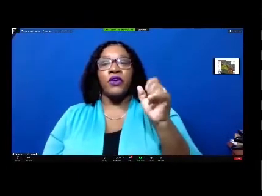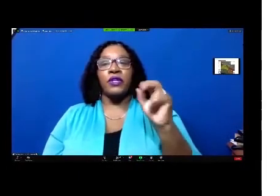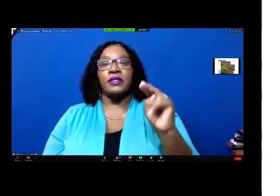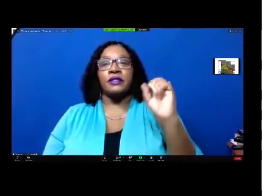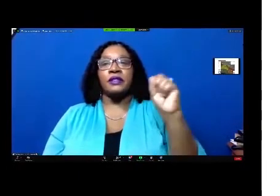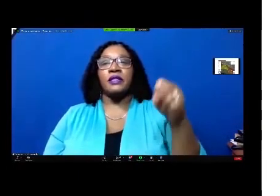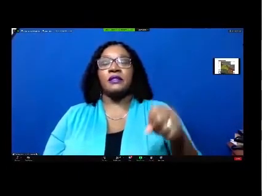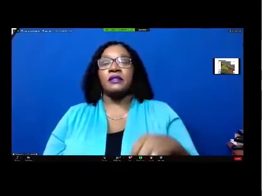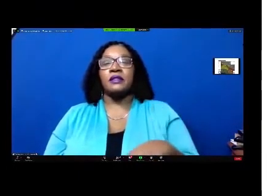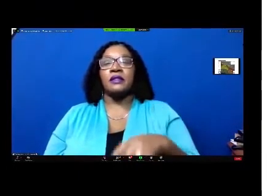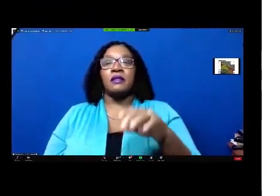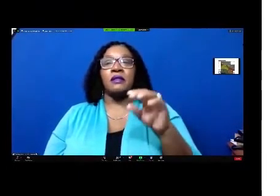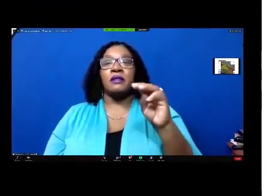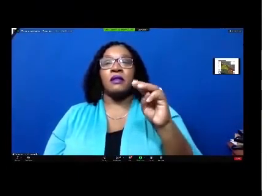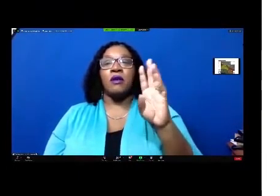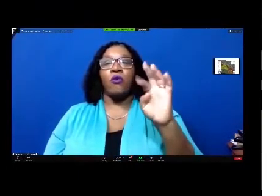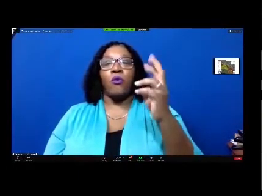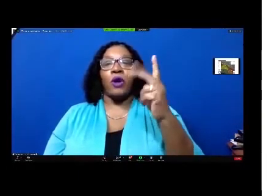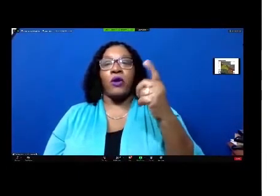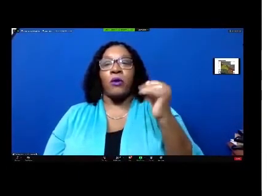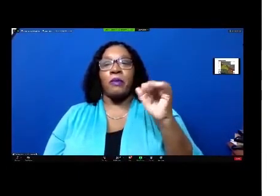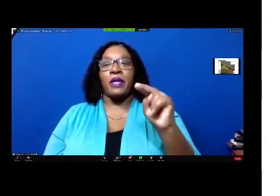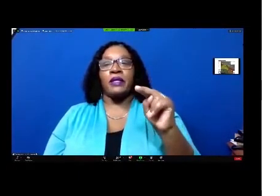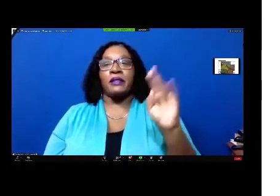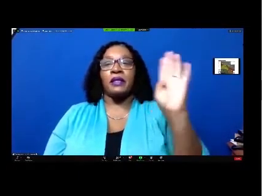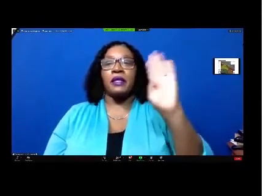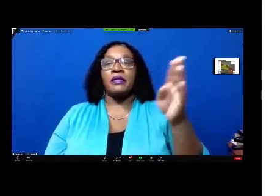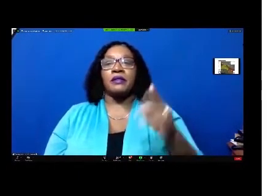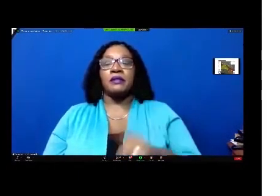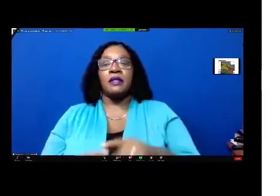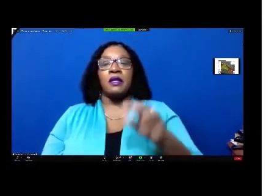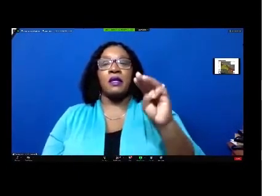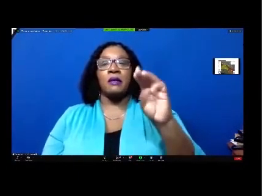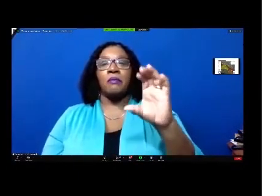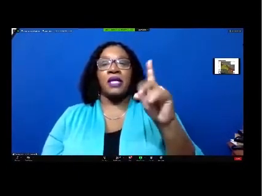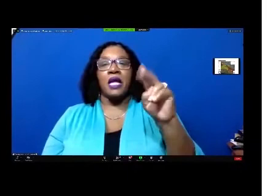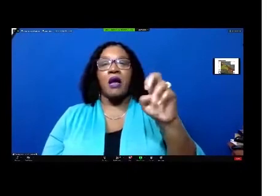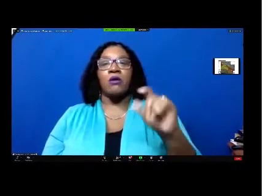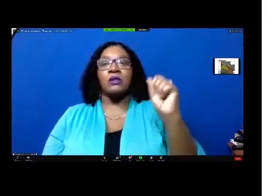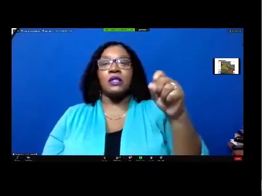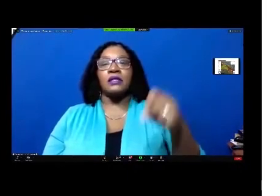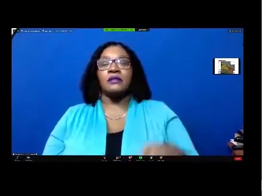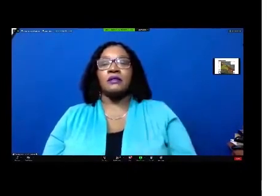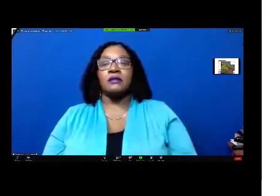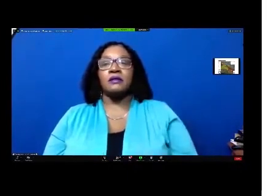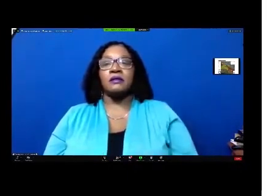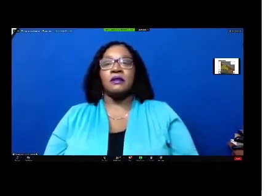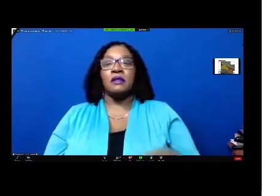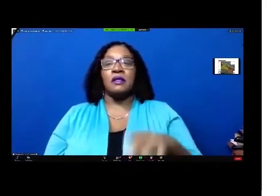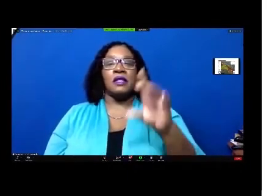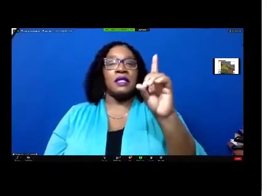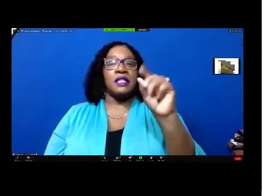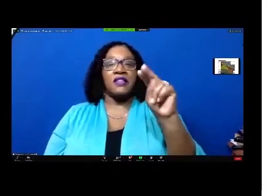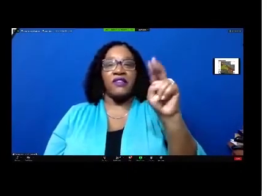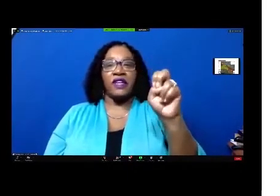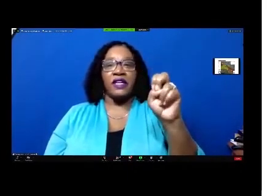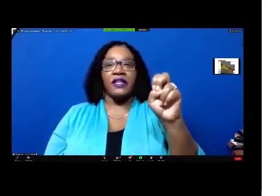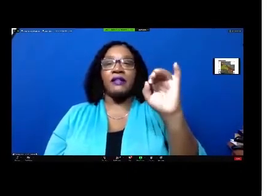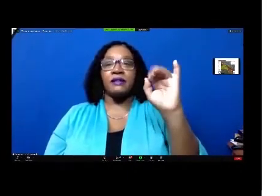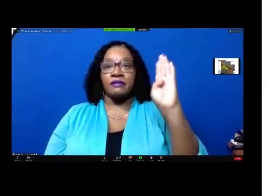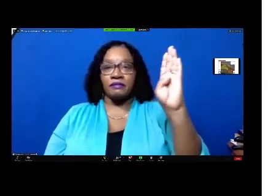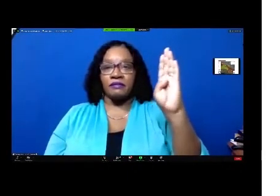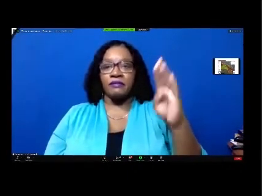mr bernon rickman hi mr mcdowell yes mr guy aye